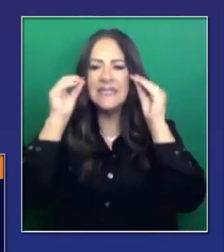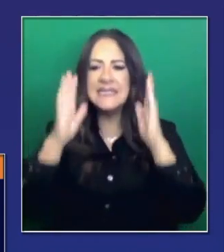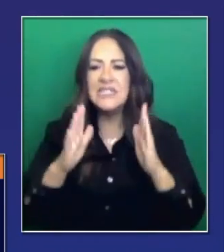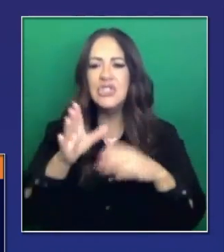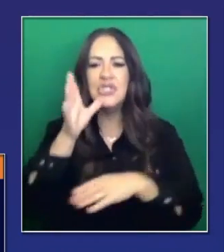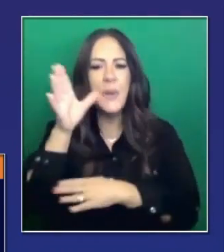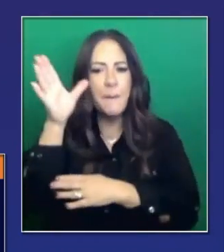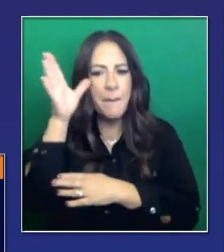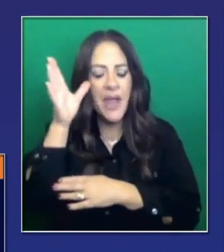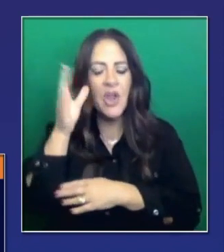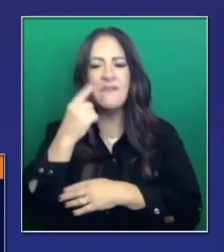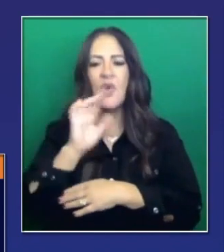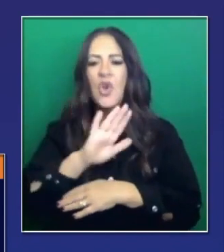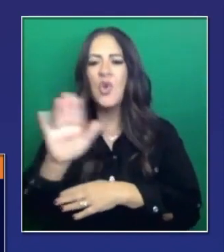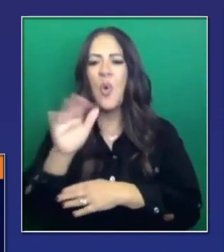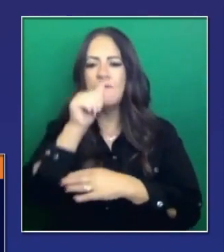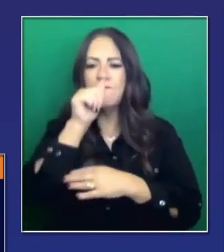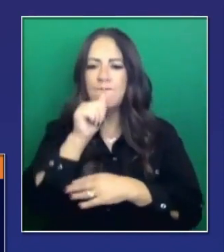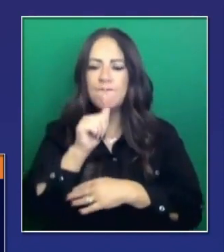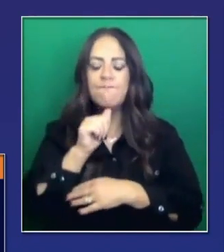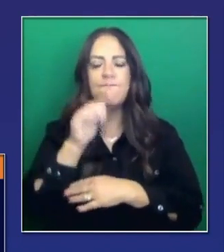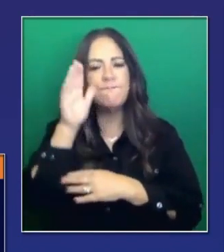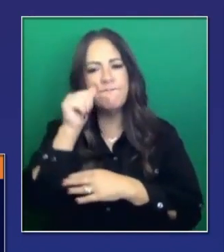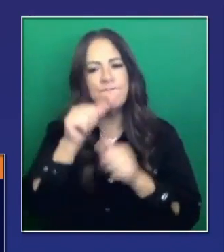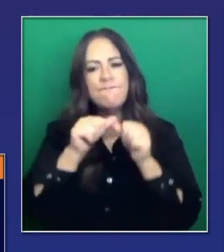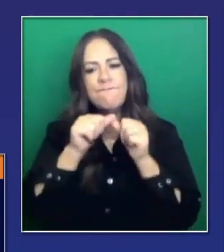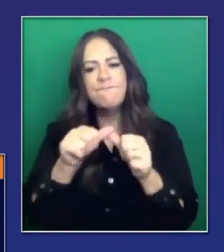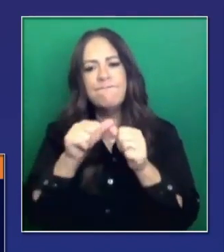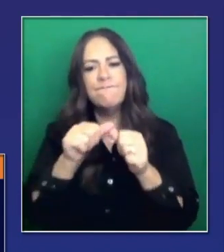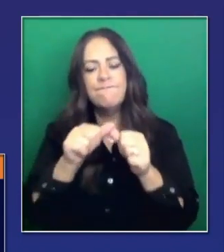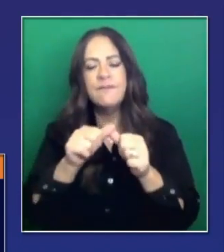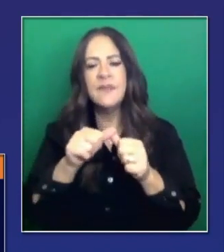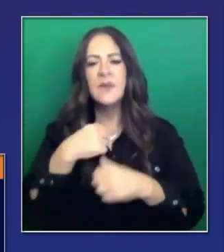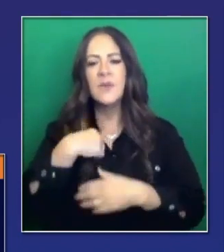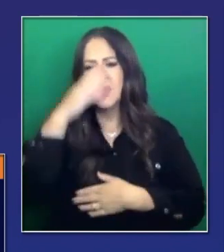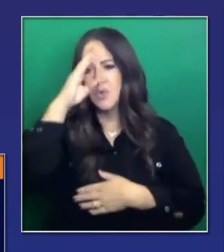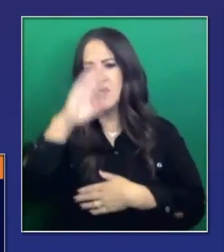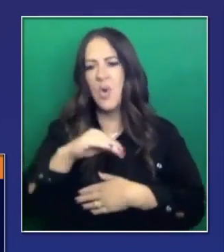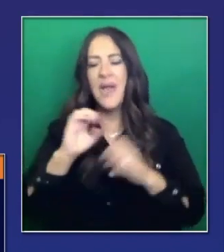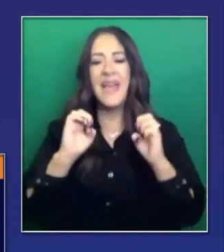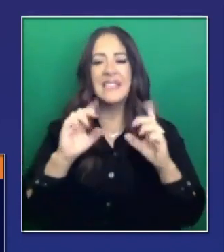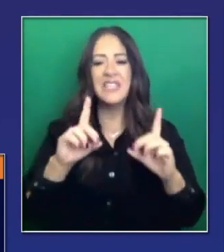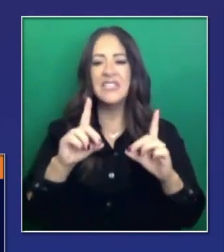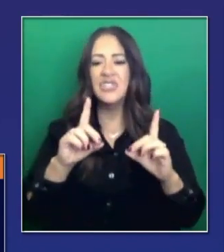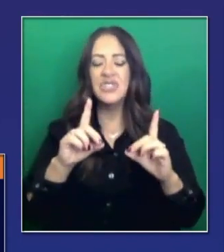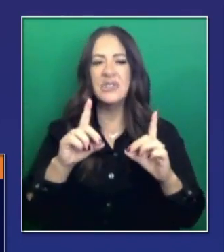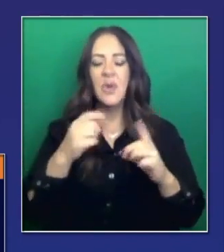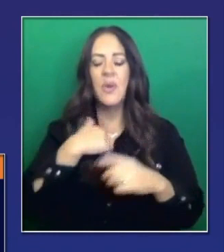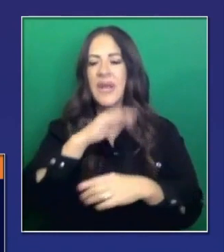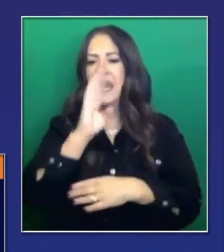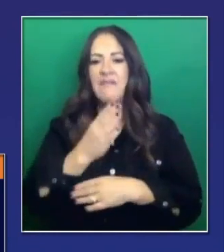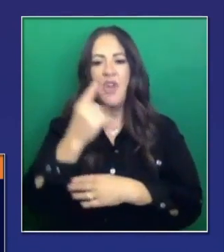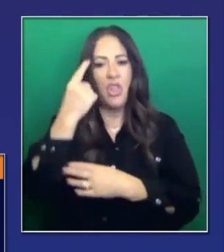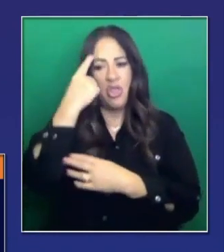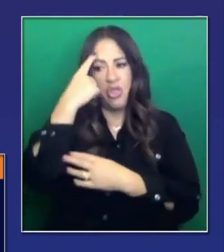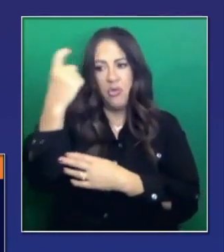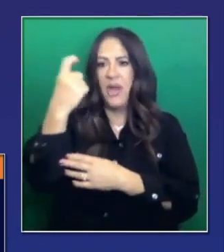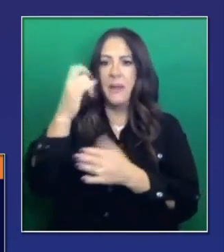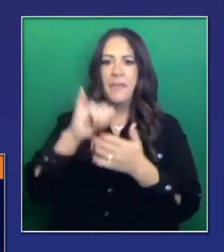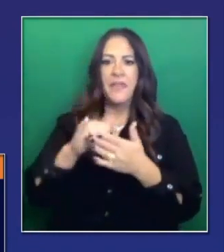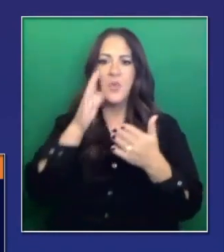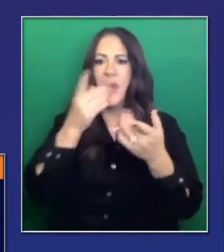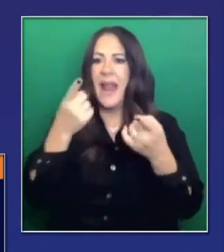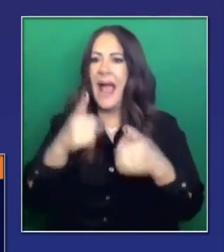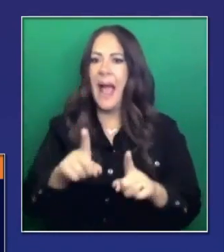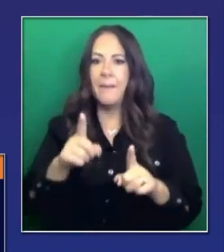resilience. There is nothing about education that was ever intended to be in the manner that we find ourselves. And this is definitely the